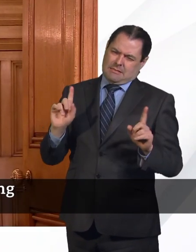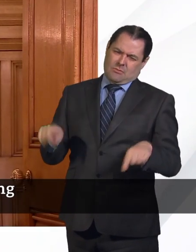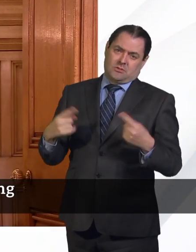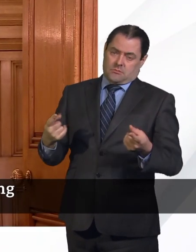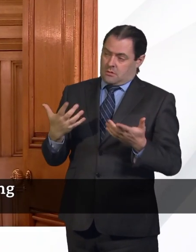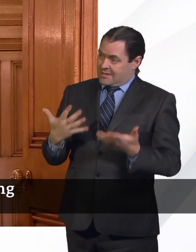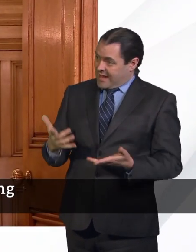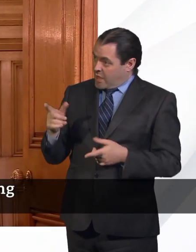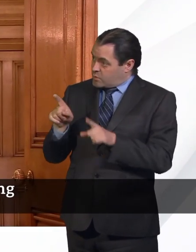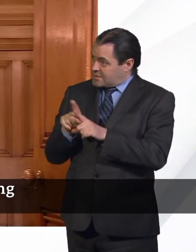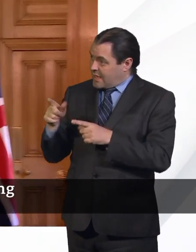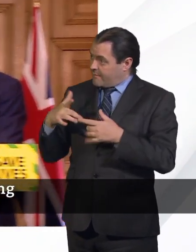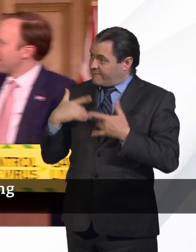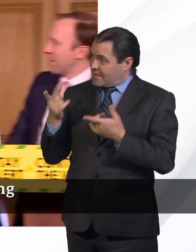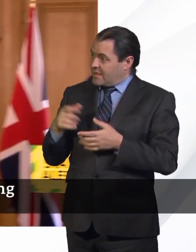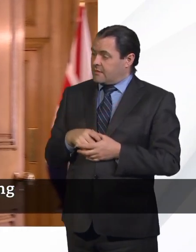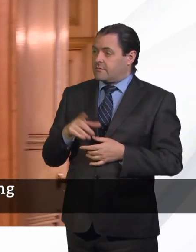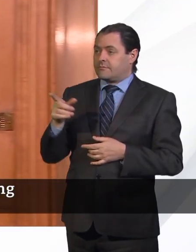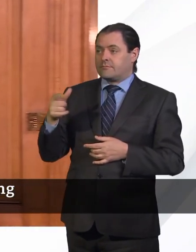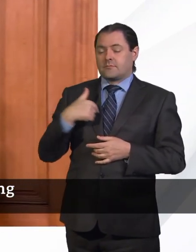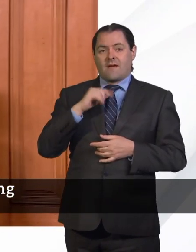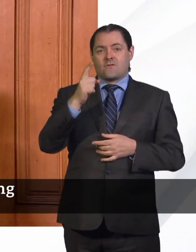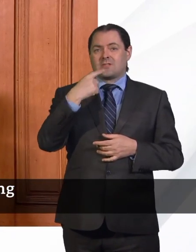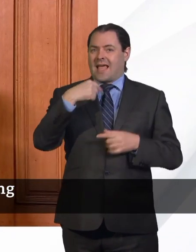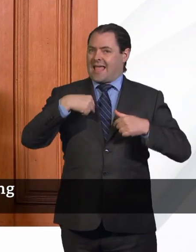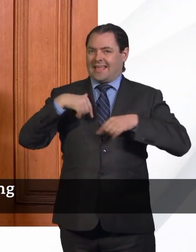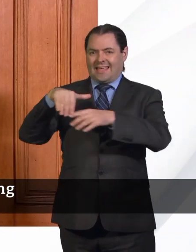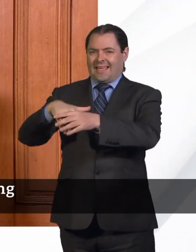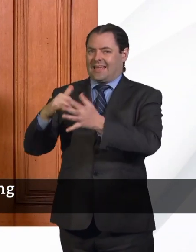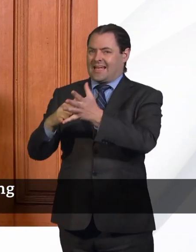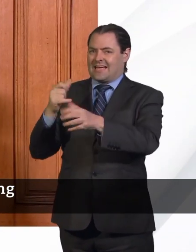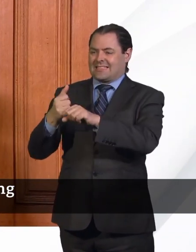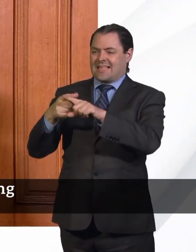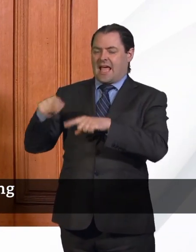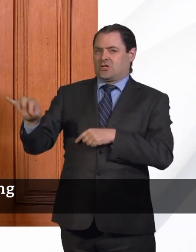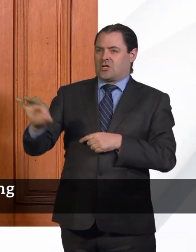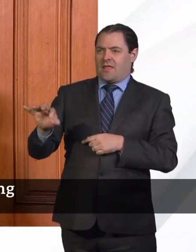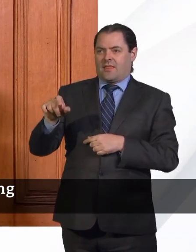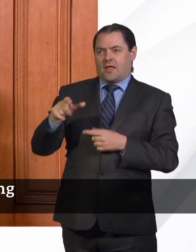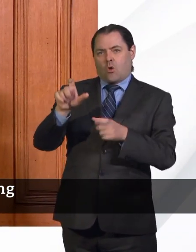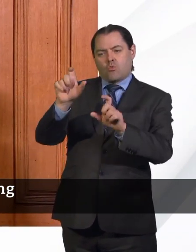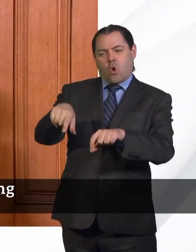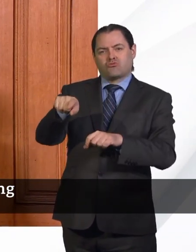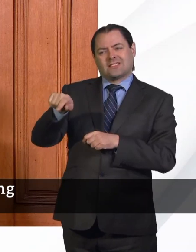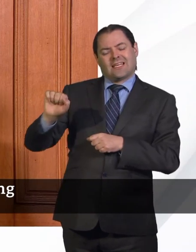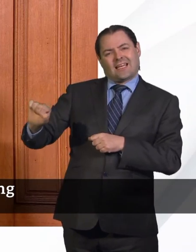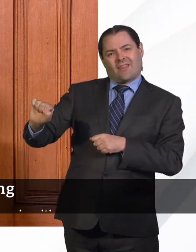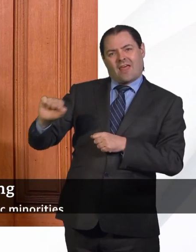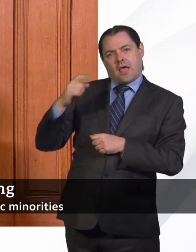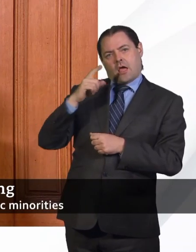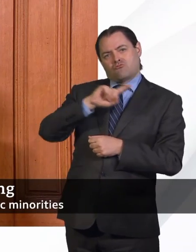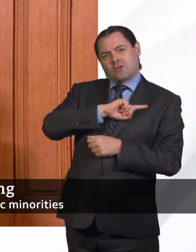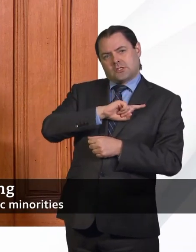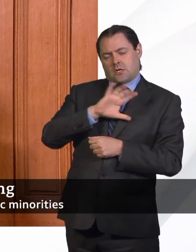Well, do you want to go first? Well, I should say, by the way, that I'm not a member of SAGE and it would be SAGE whose advice is the basis for this. But the principles